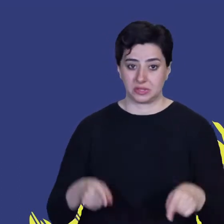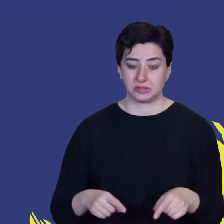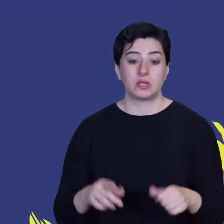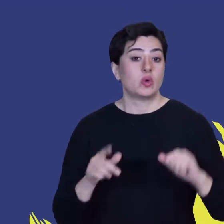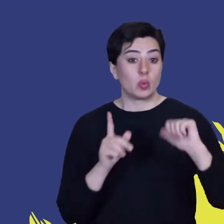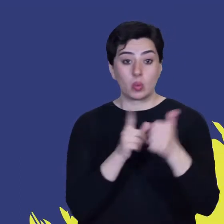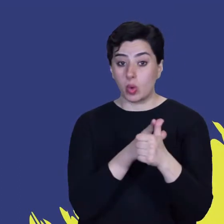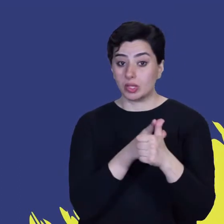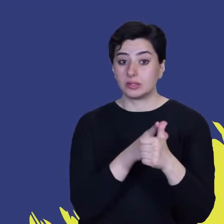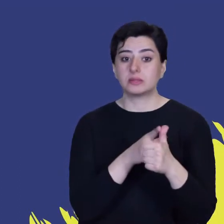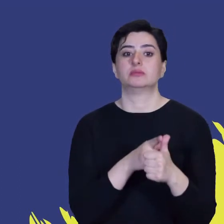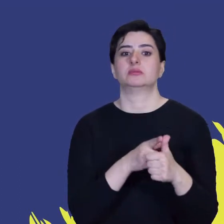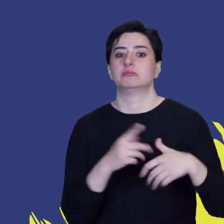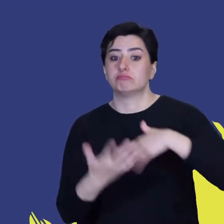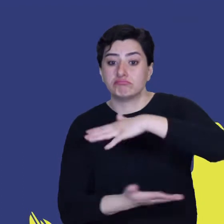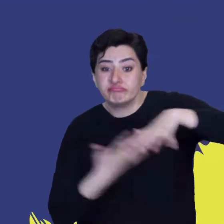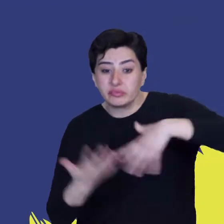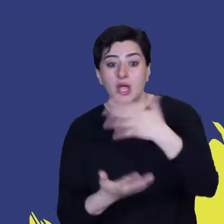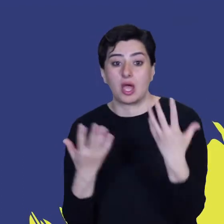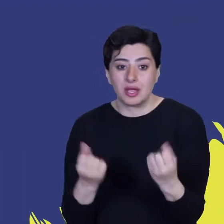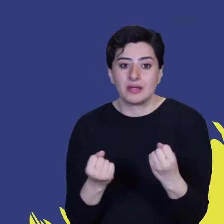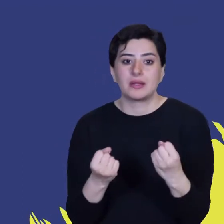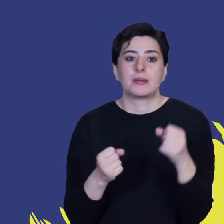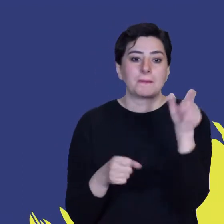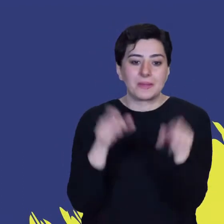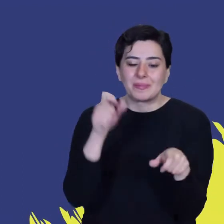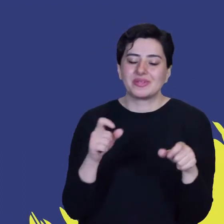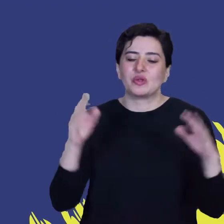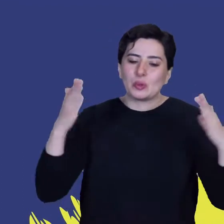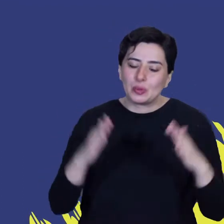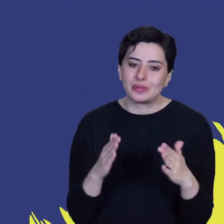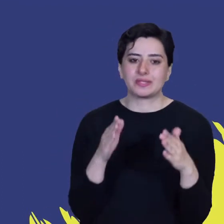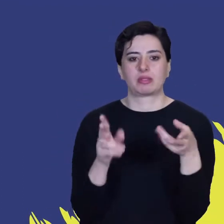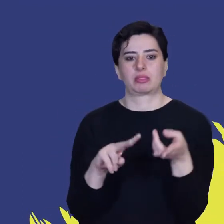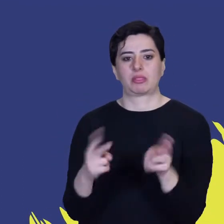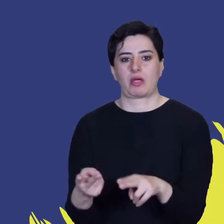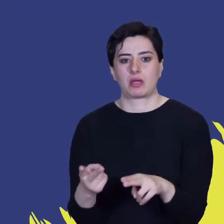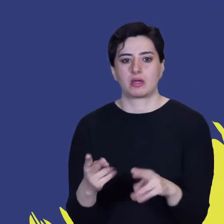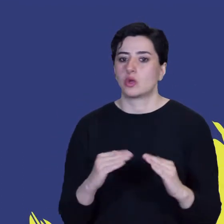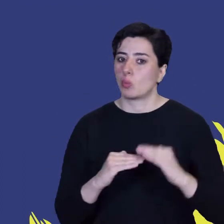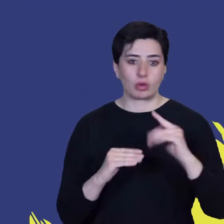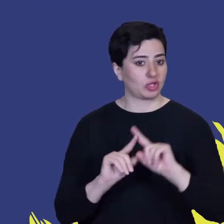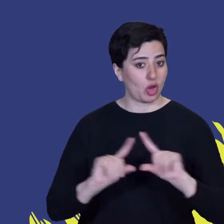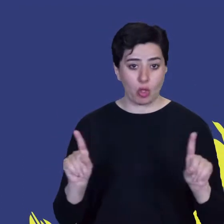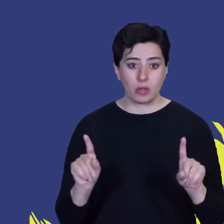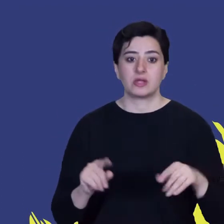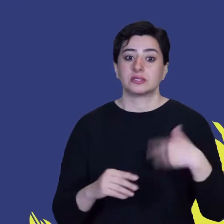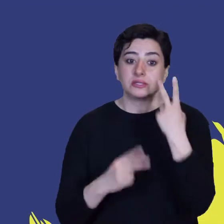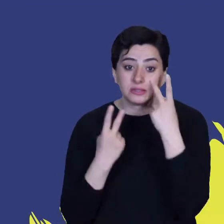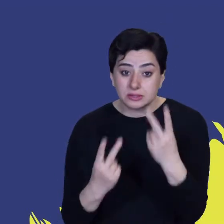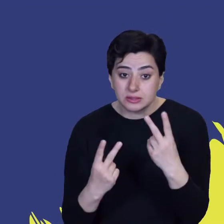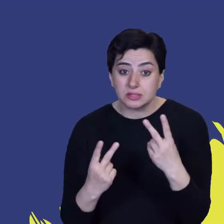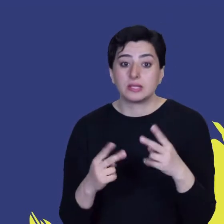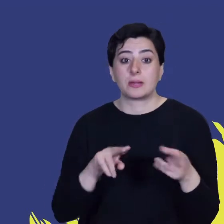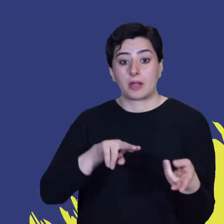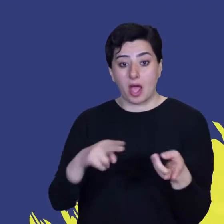disasters do happen, make sure that far fewer people die. We will check that the plan is working by seeing that fewer